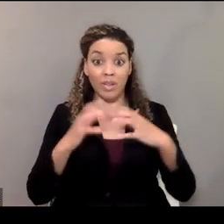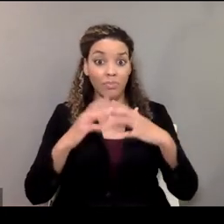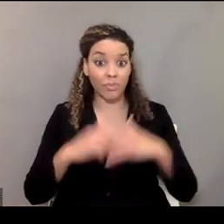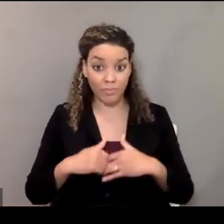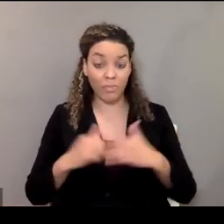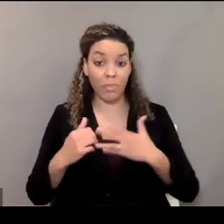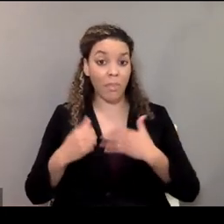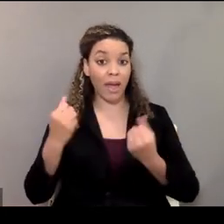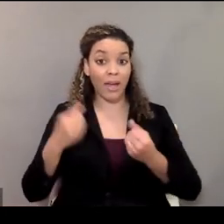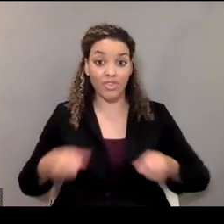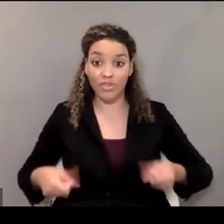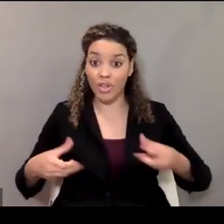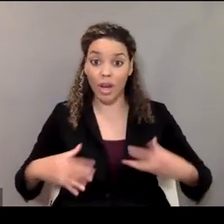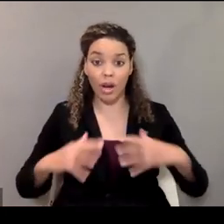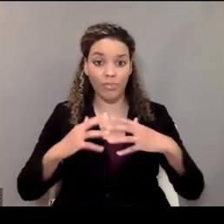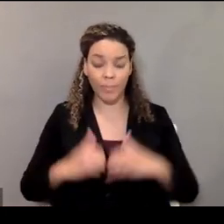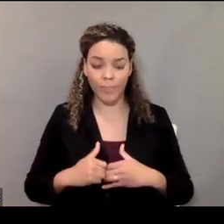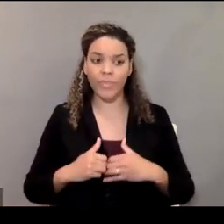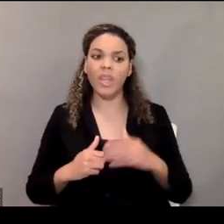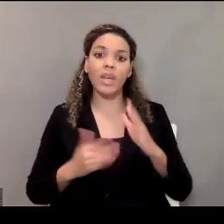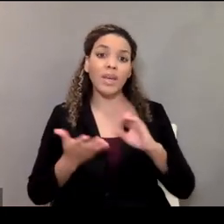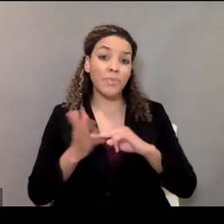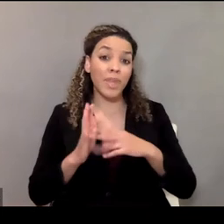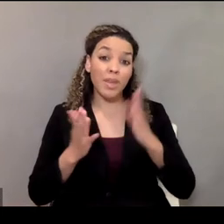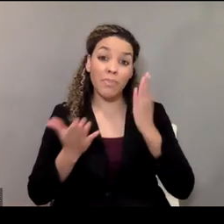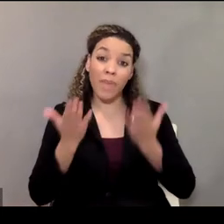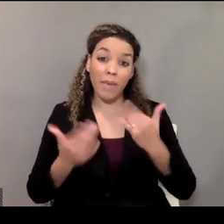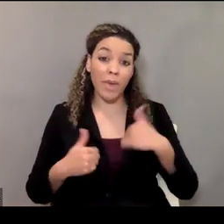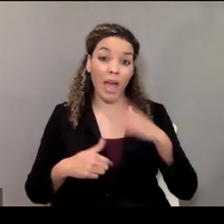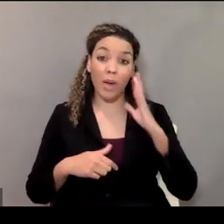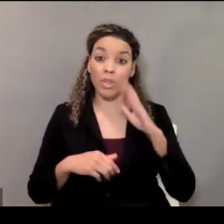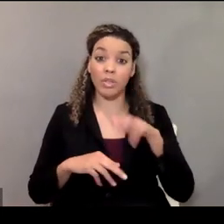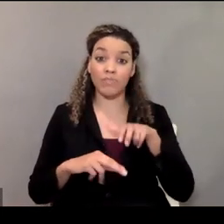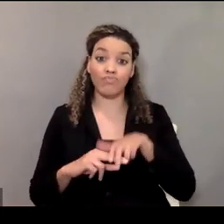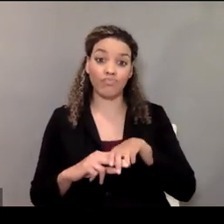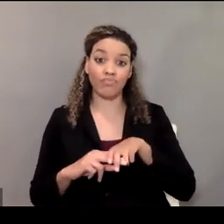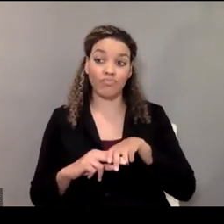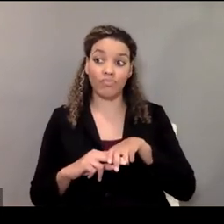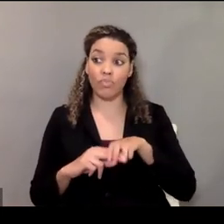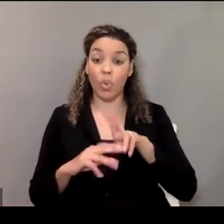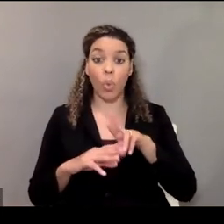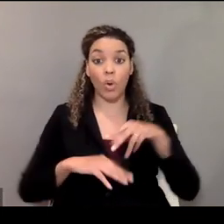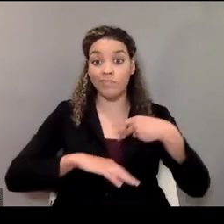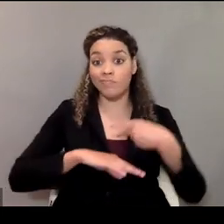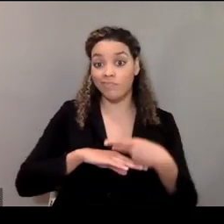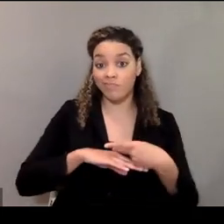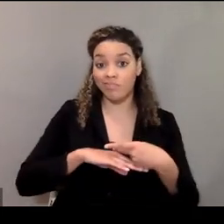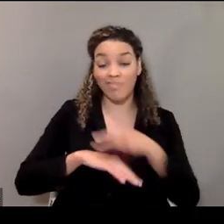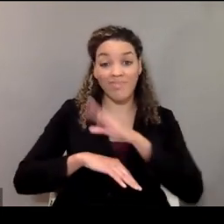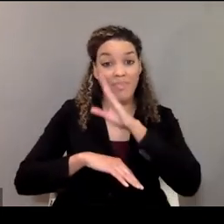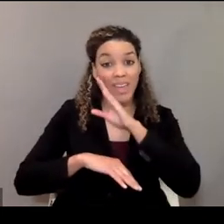the chair breaks down. And probably I would end up very stationary or perhaps even in bed.